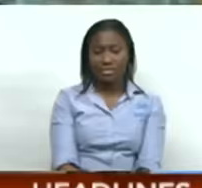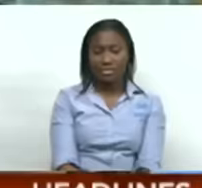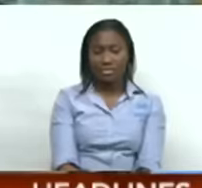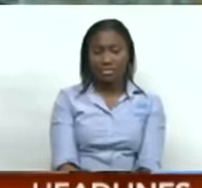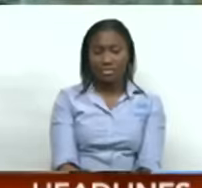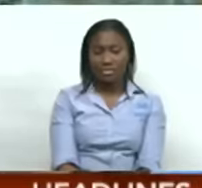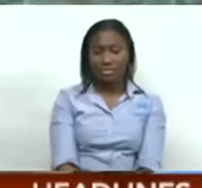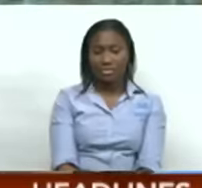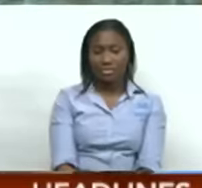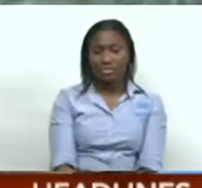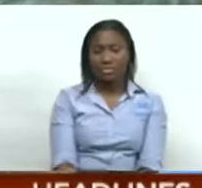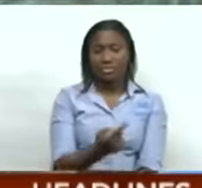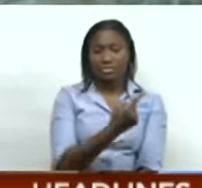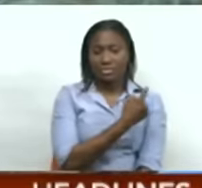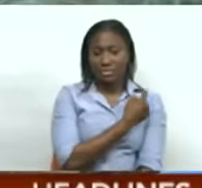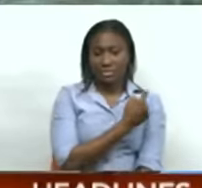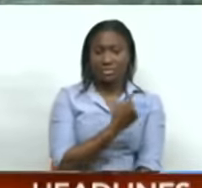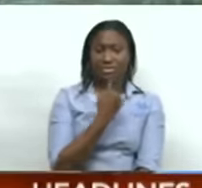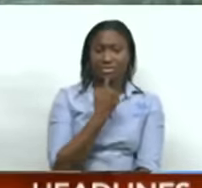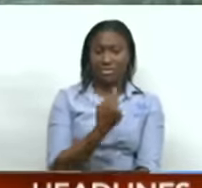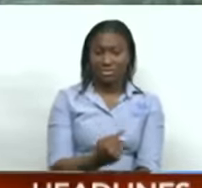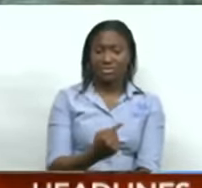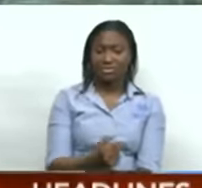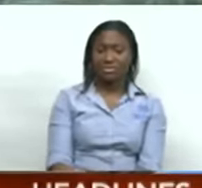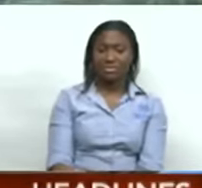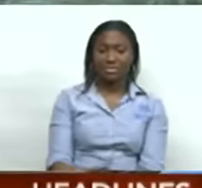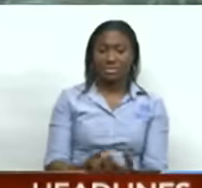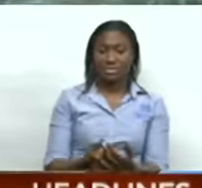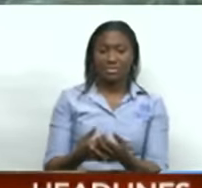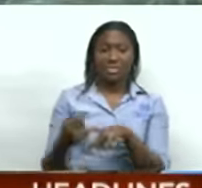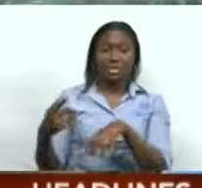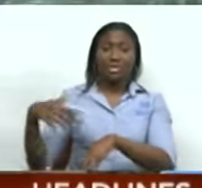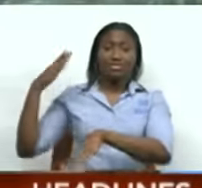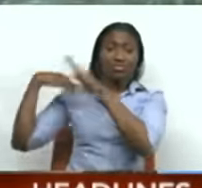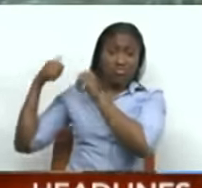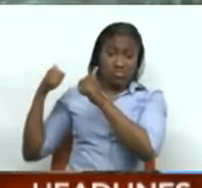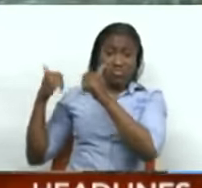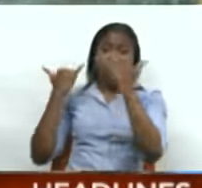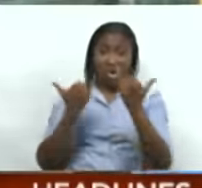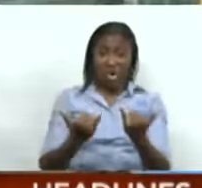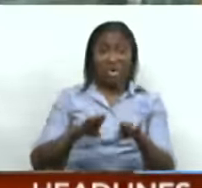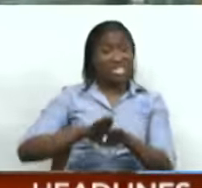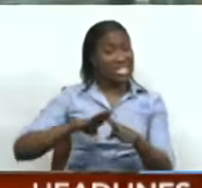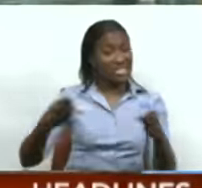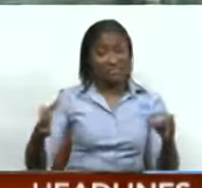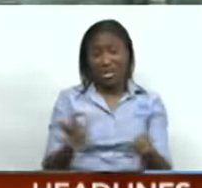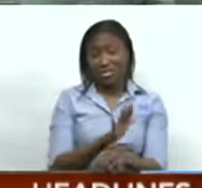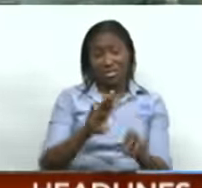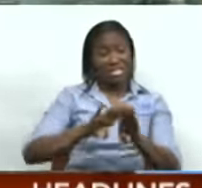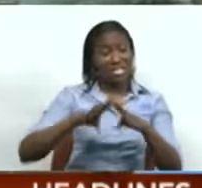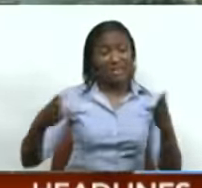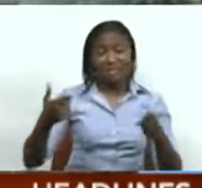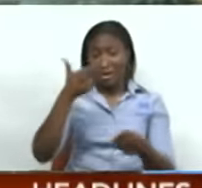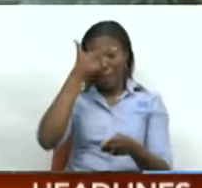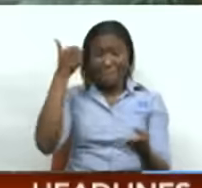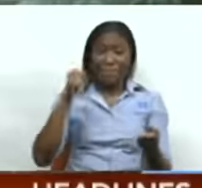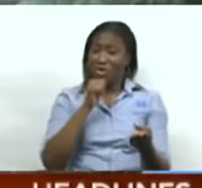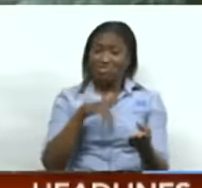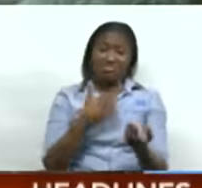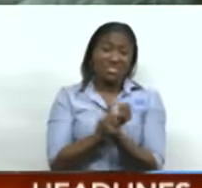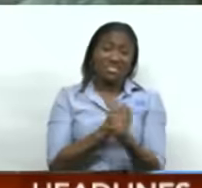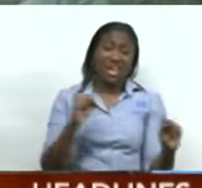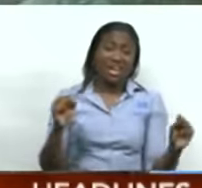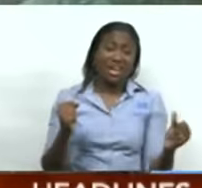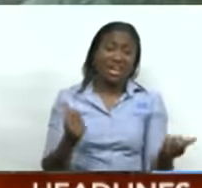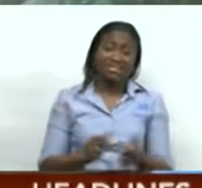We were a model nation in the 60s that now is different, totally different because you're not even safe, you're even